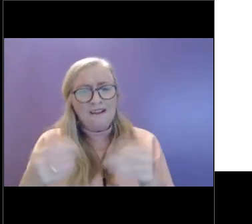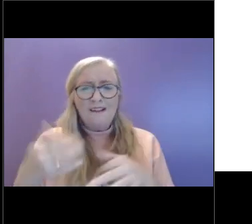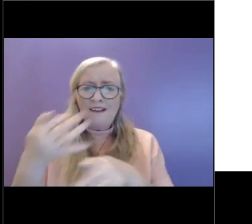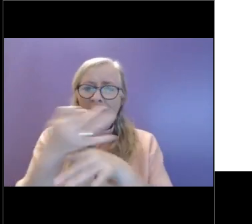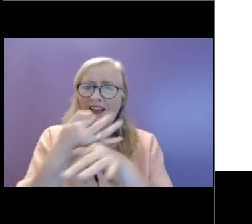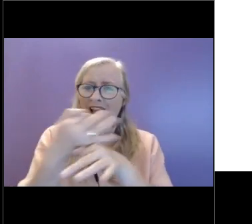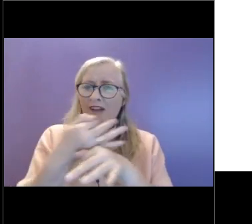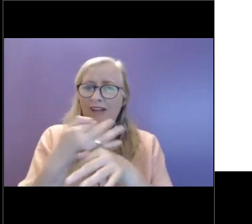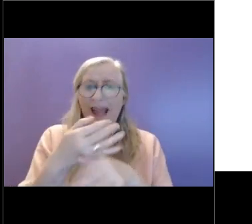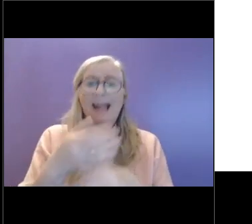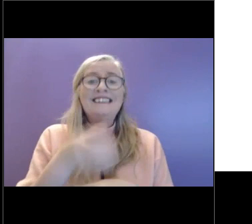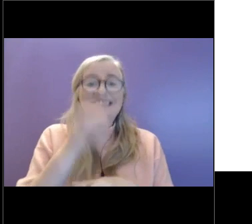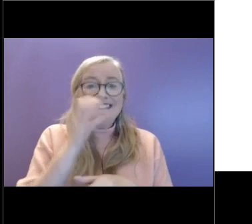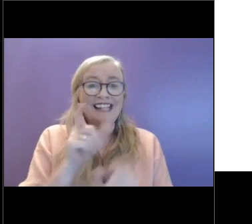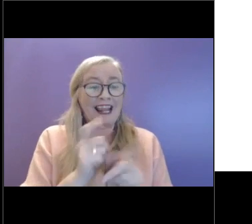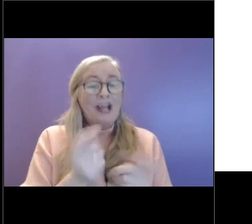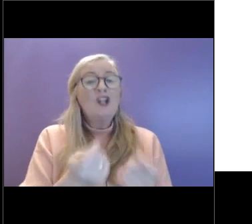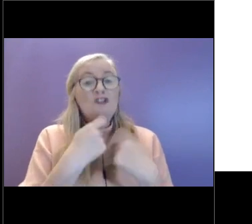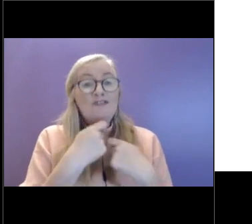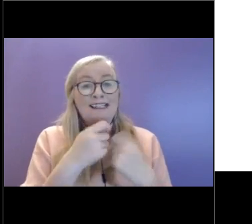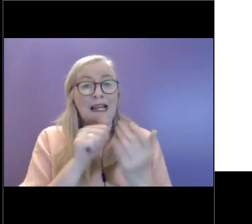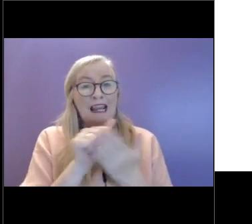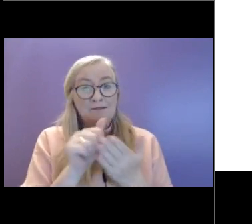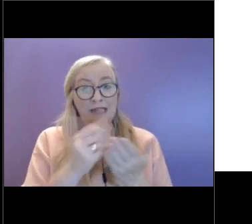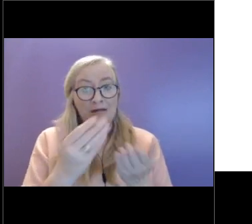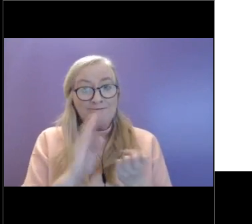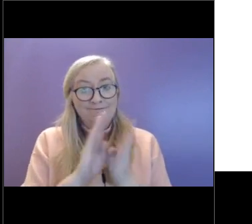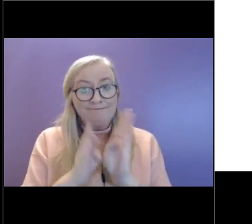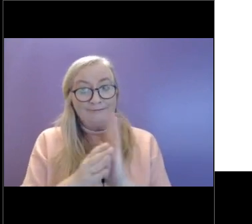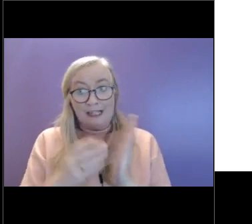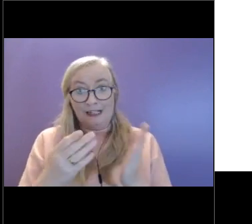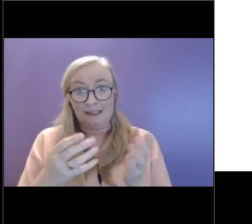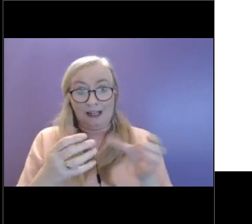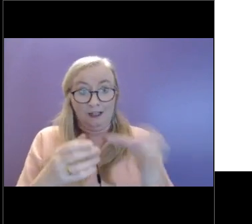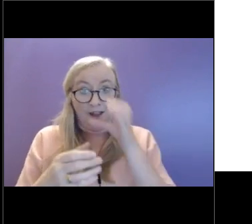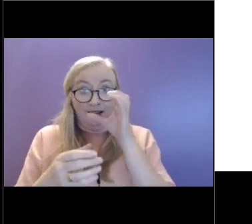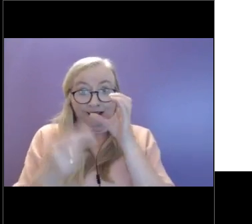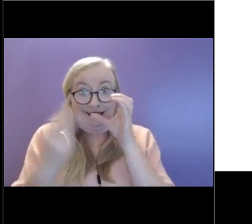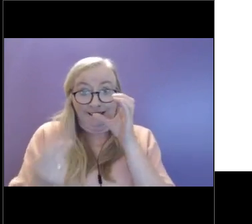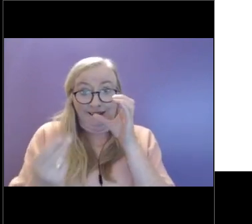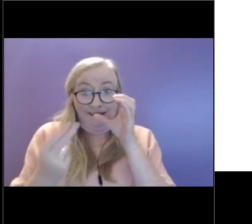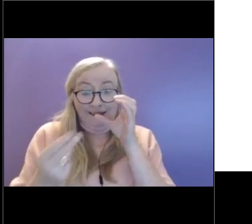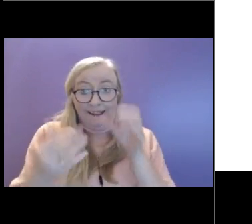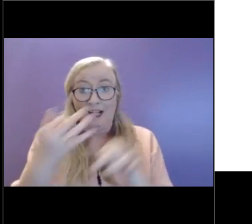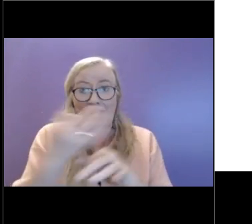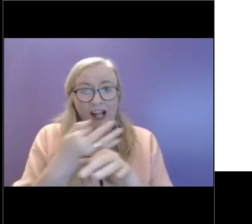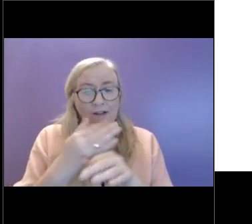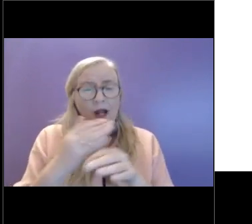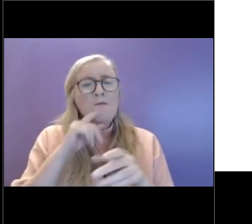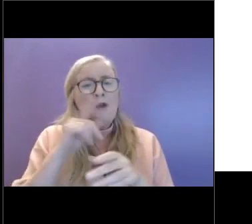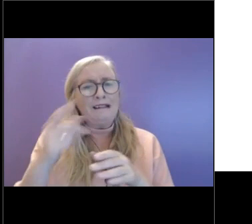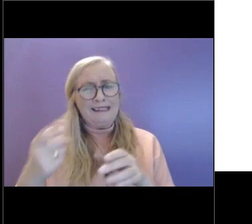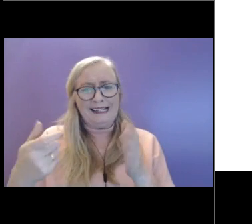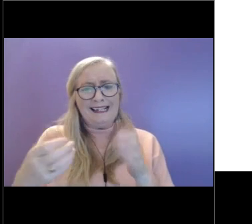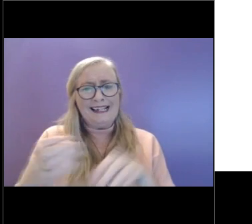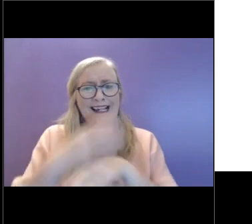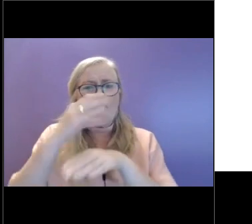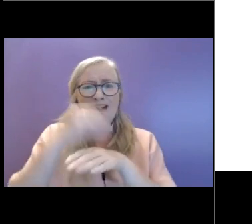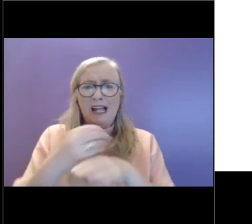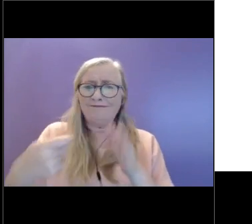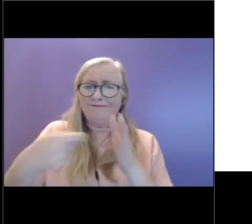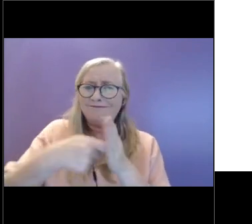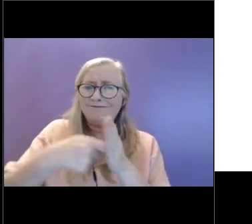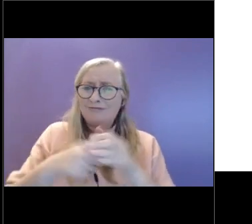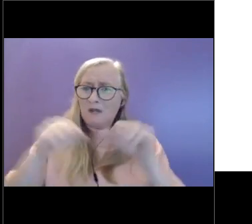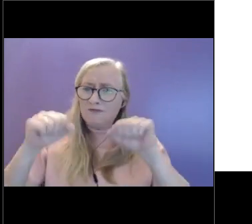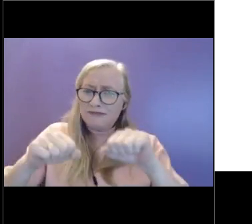was a kind of a treat at 11 o'clock has now changed into a lifesaver. The pressure is still on, though, and things aren't looking good. So we're